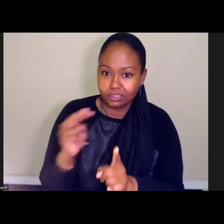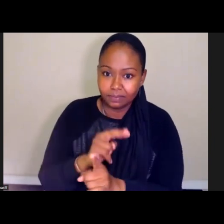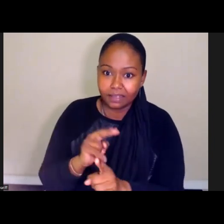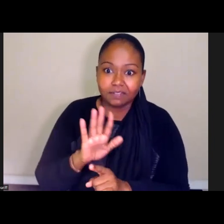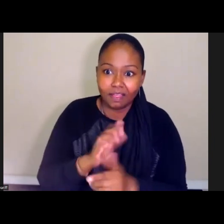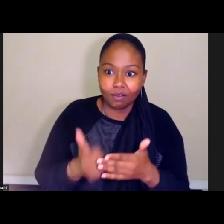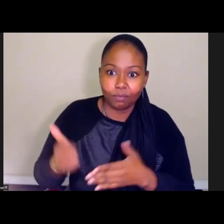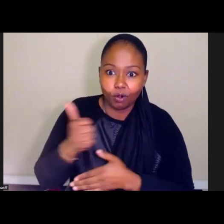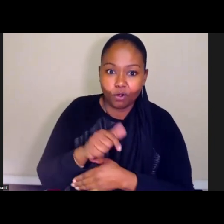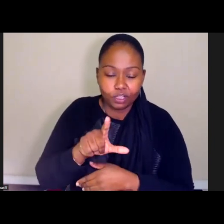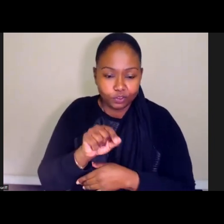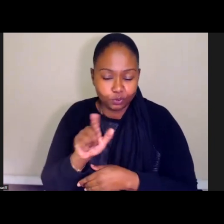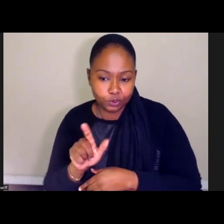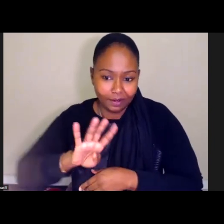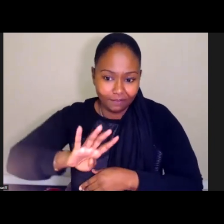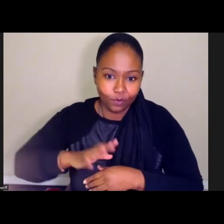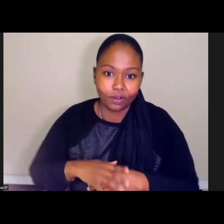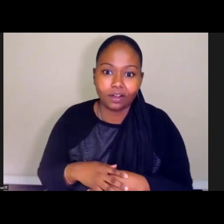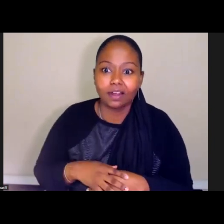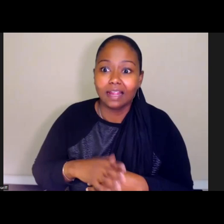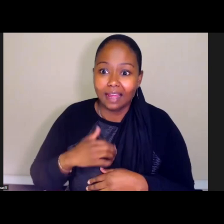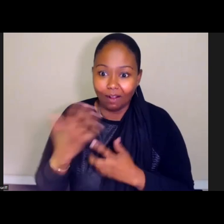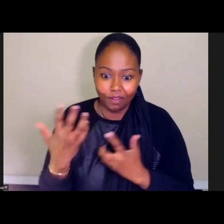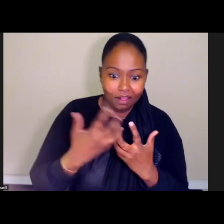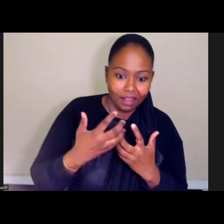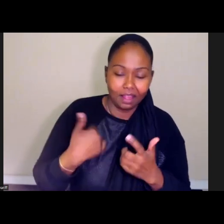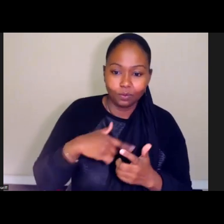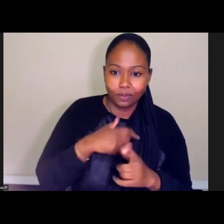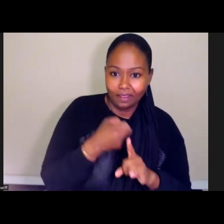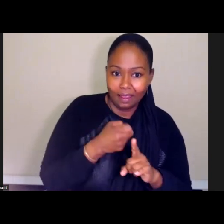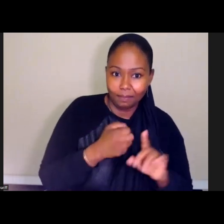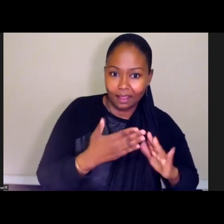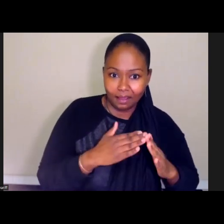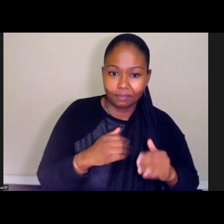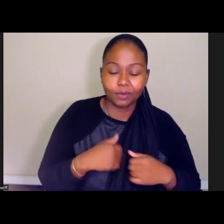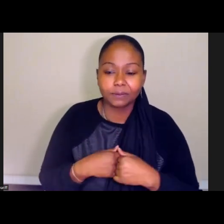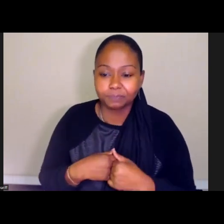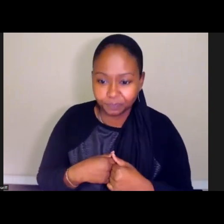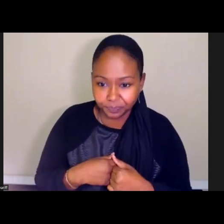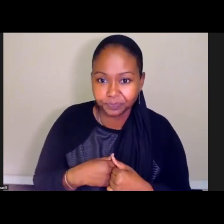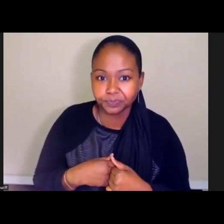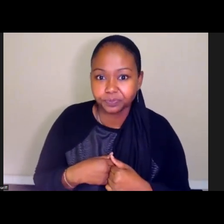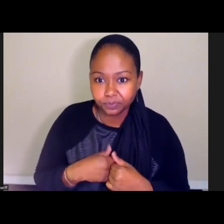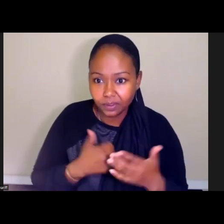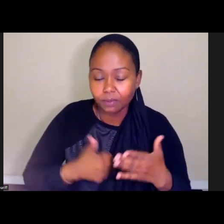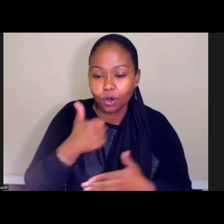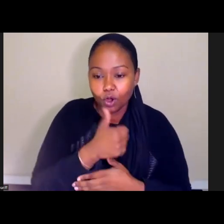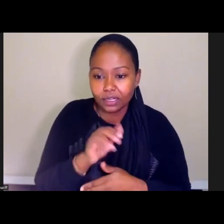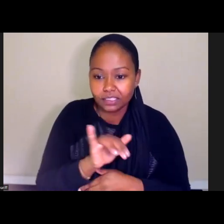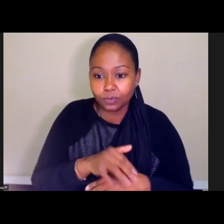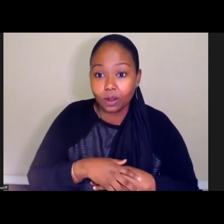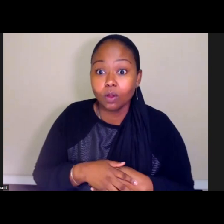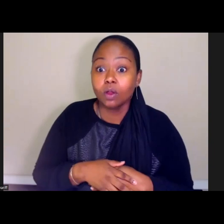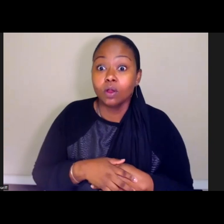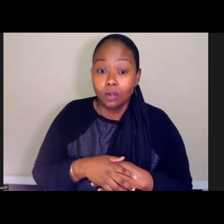and how those align with the priorities that the Impact Committee has been setting to date, which have included a strong